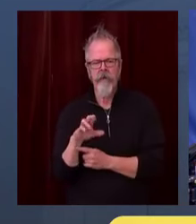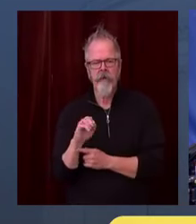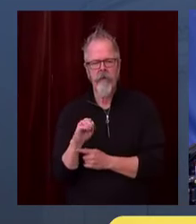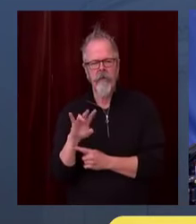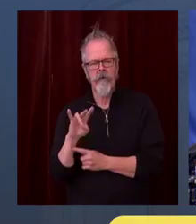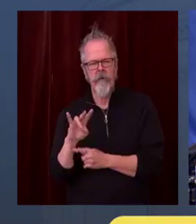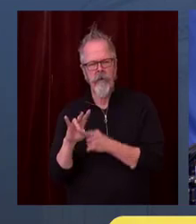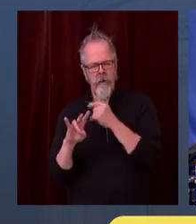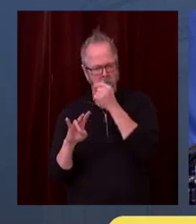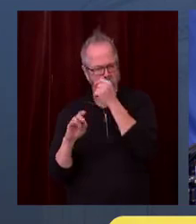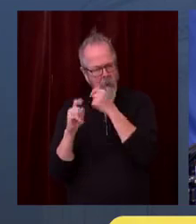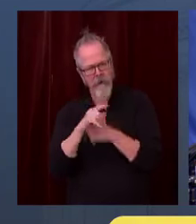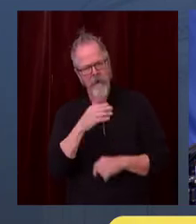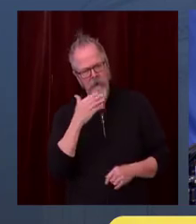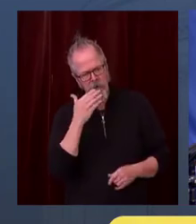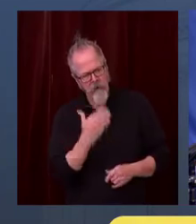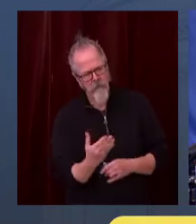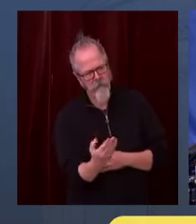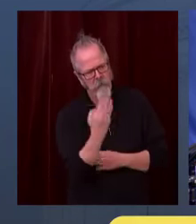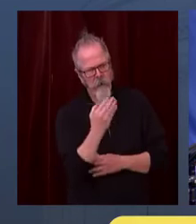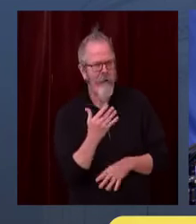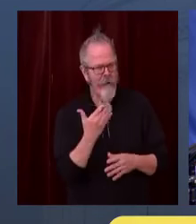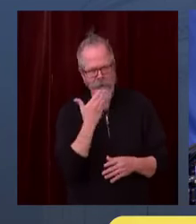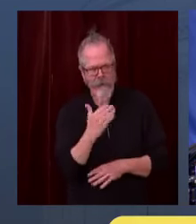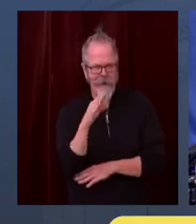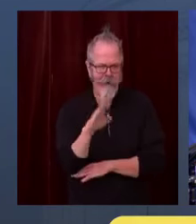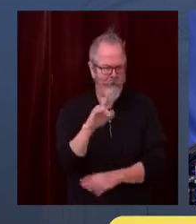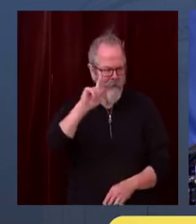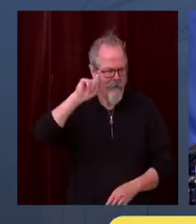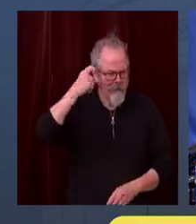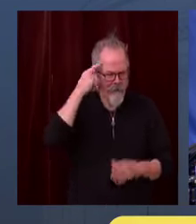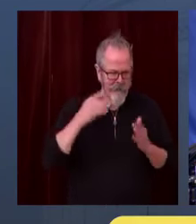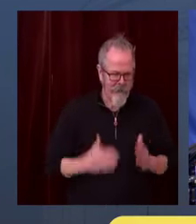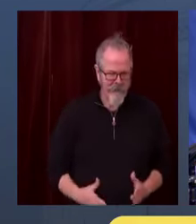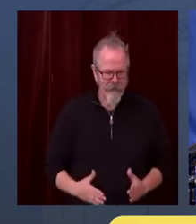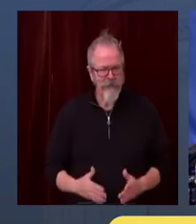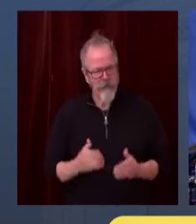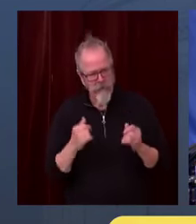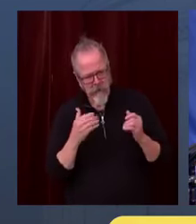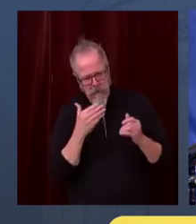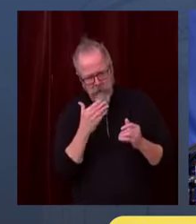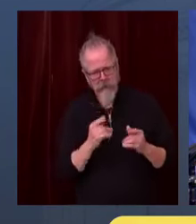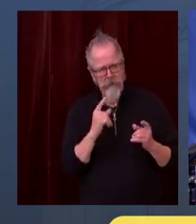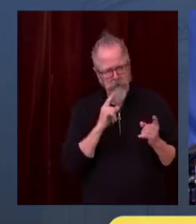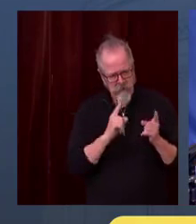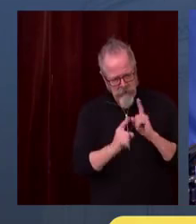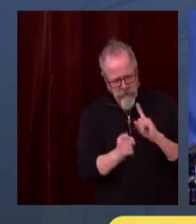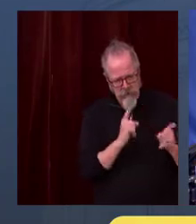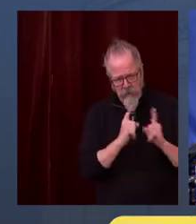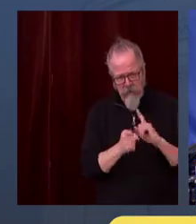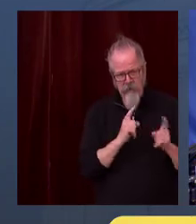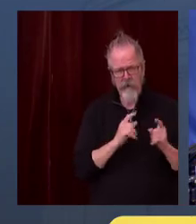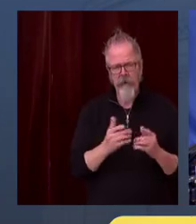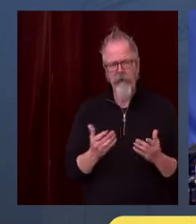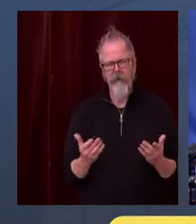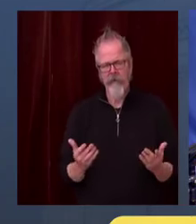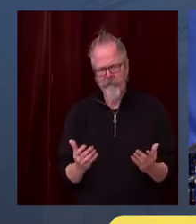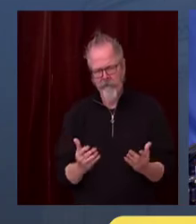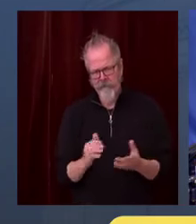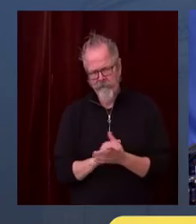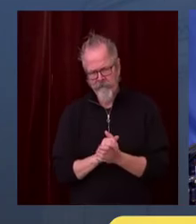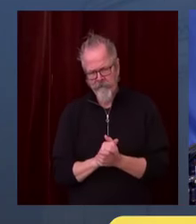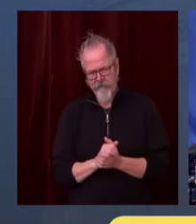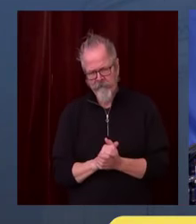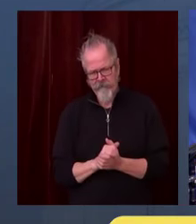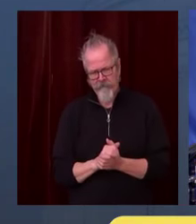Thanks for holding this conversation so that we can talk about this. I do have a couple of questions. We're being asked, what about manufacturing